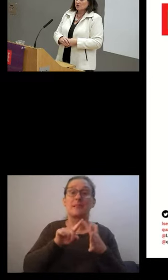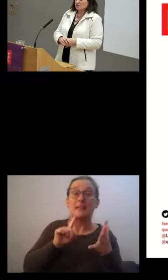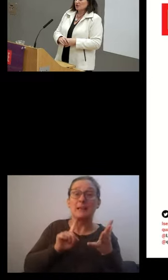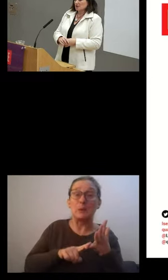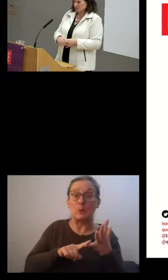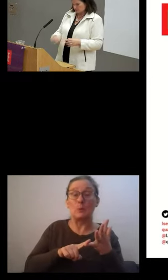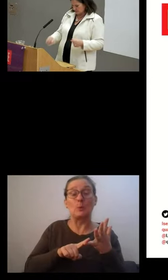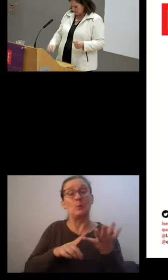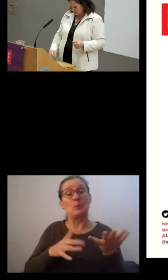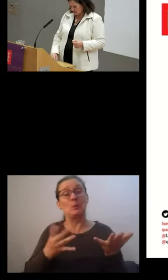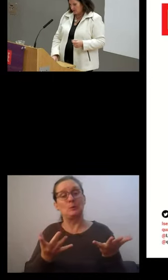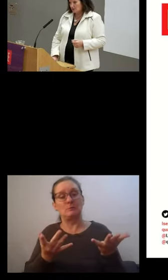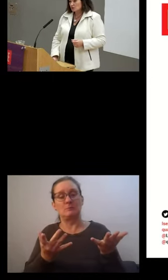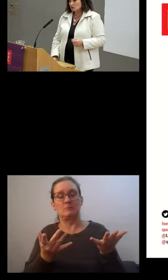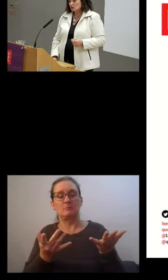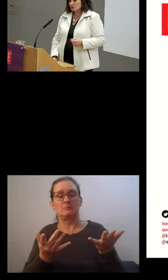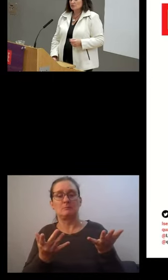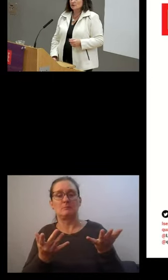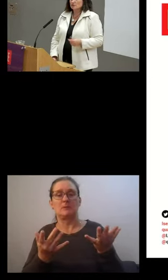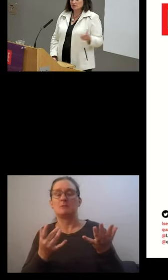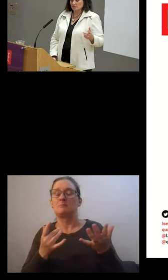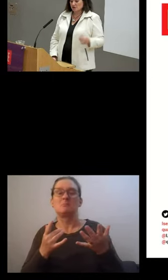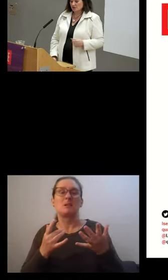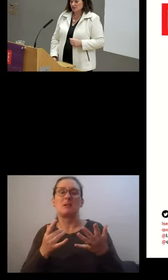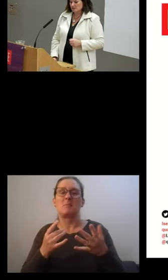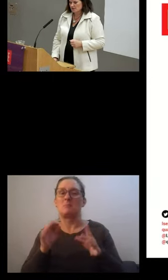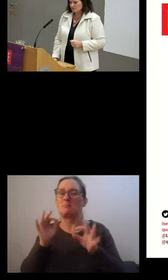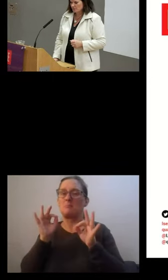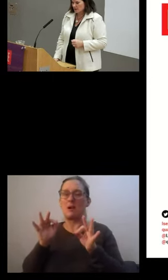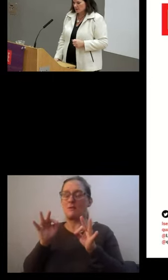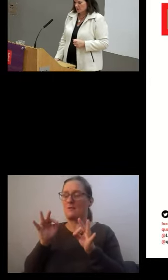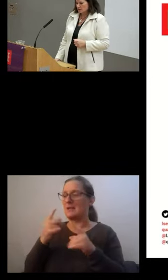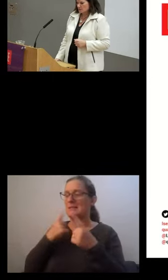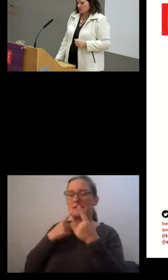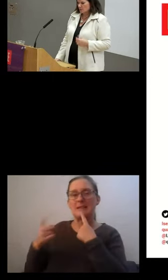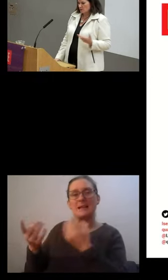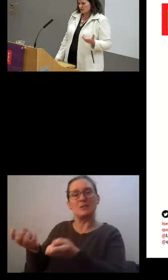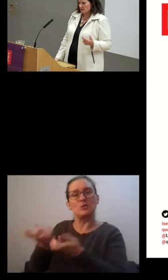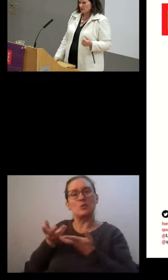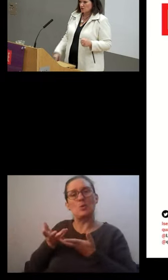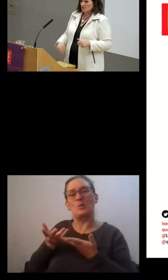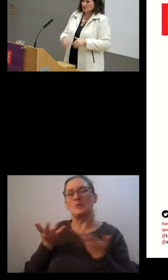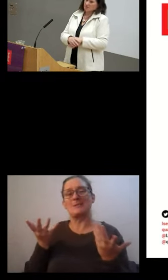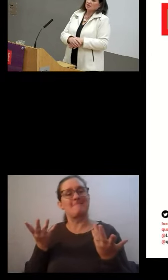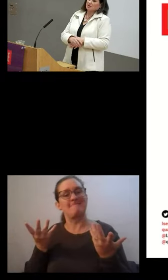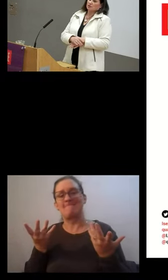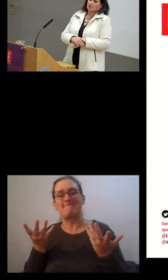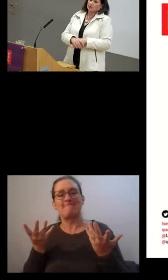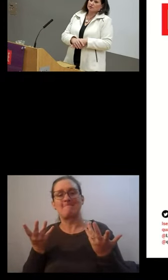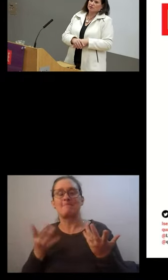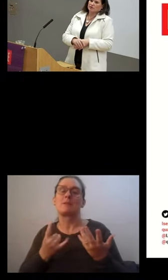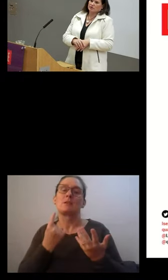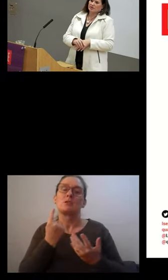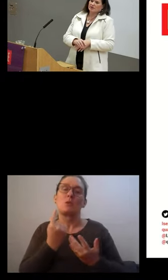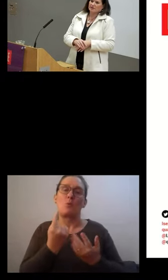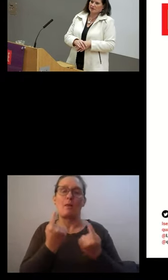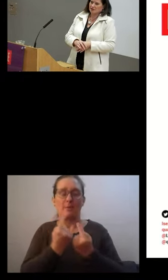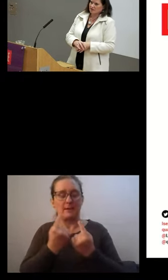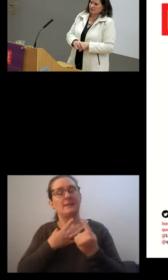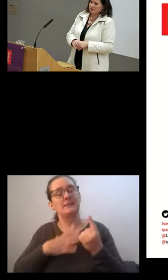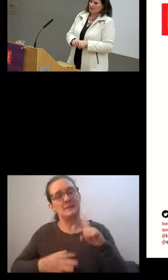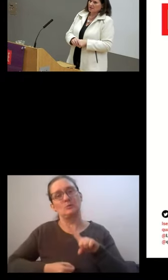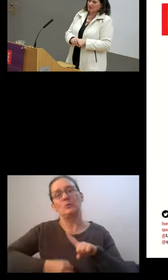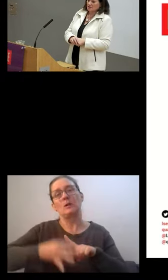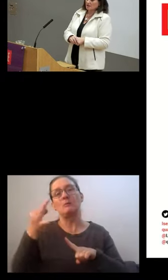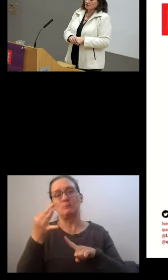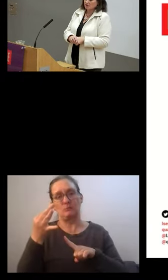Unfortunately, there's no ideal data source at the moment for measuring this. So one of the issues that does need to be improved very